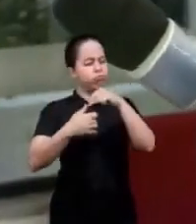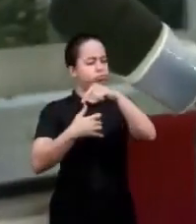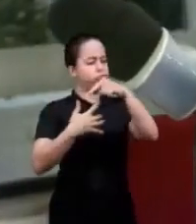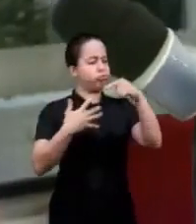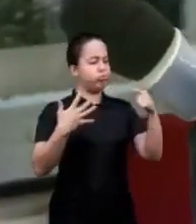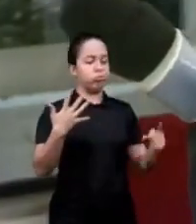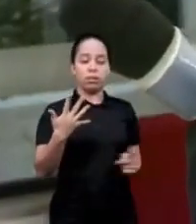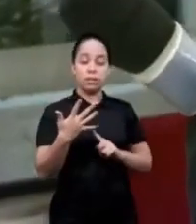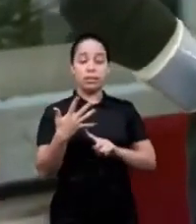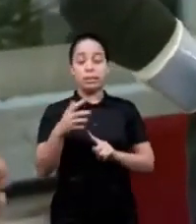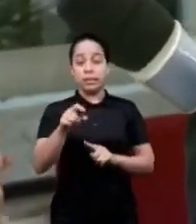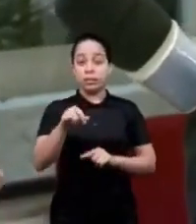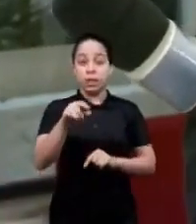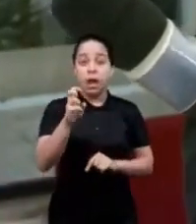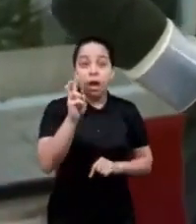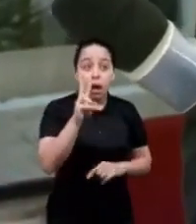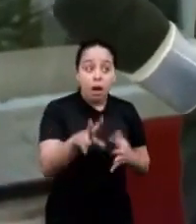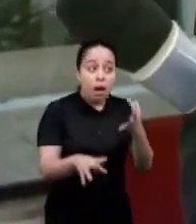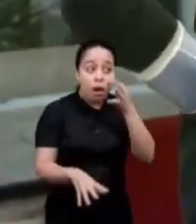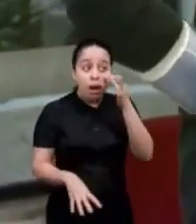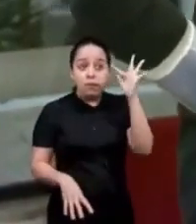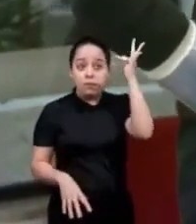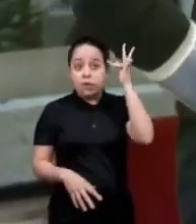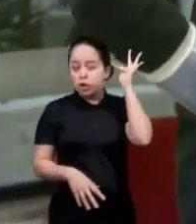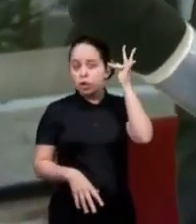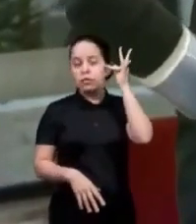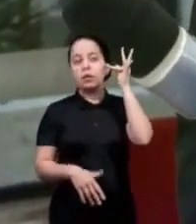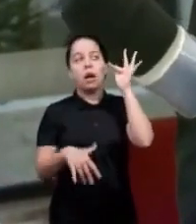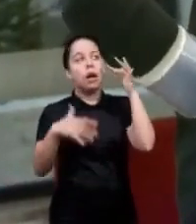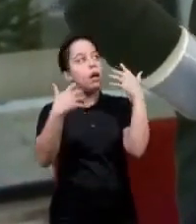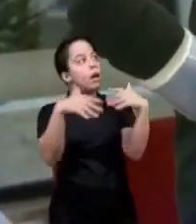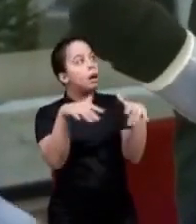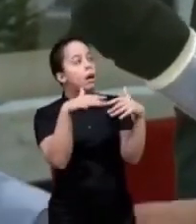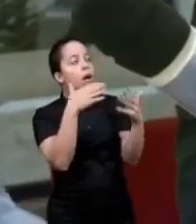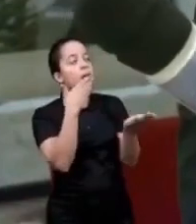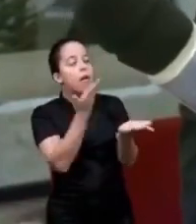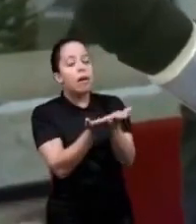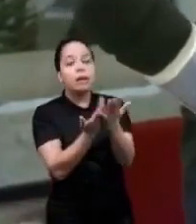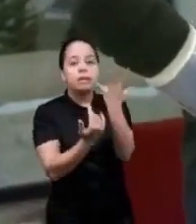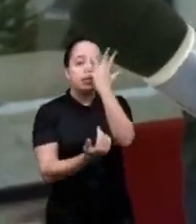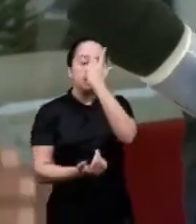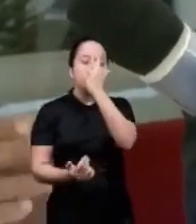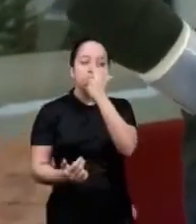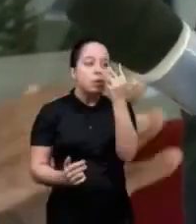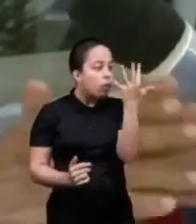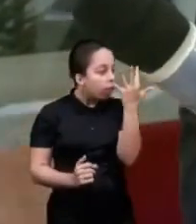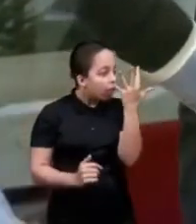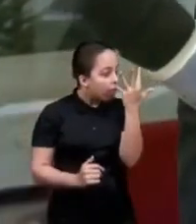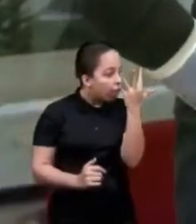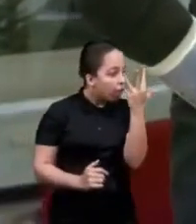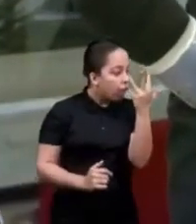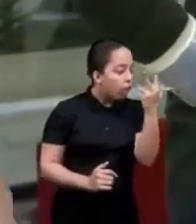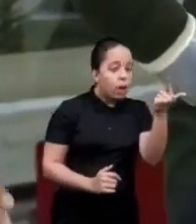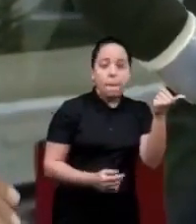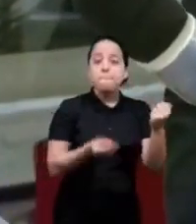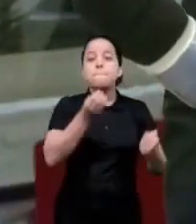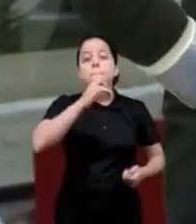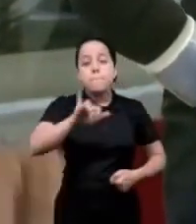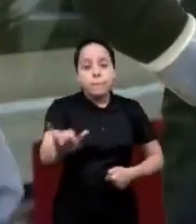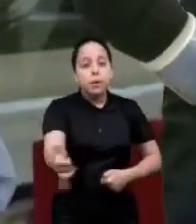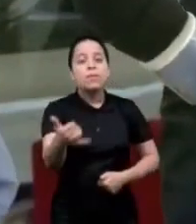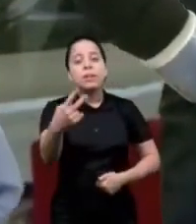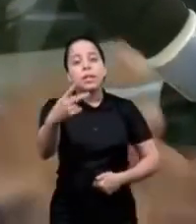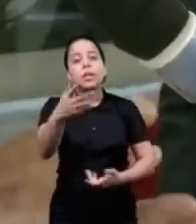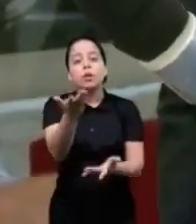philosophy and your position is that's okay philosophy is something beautiful it's great continue studying philosophy